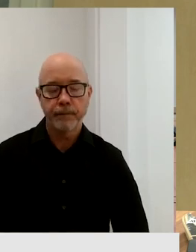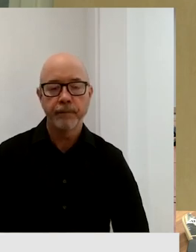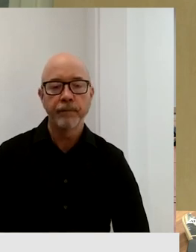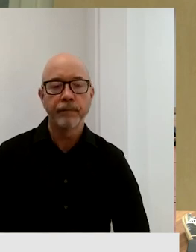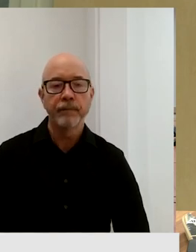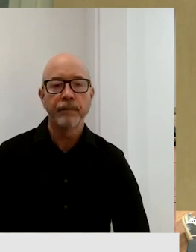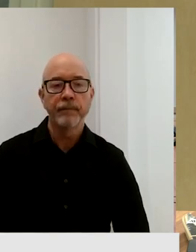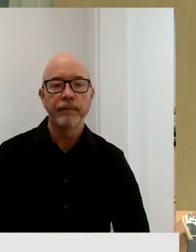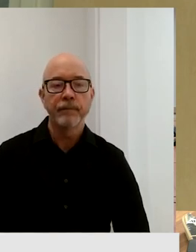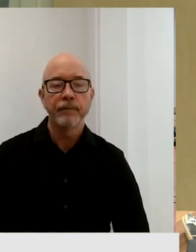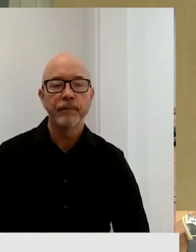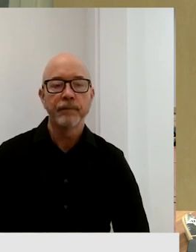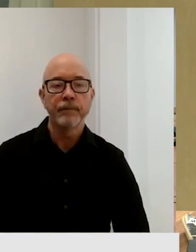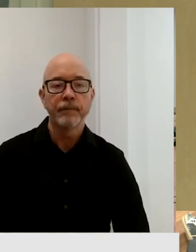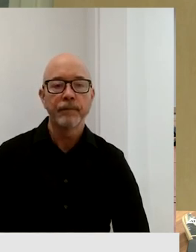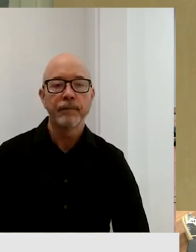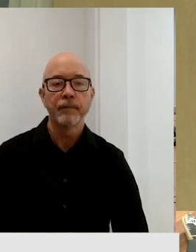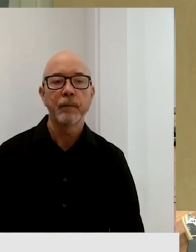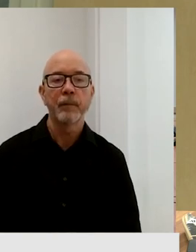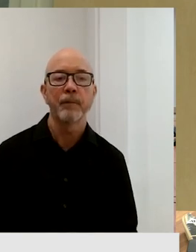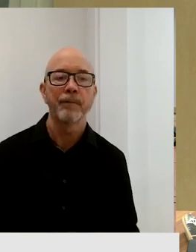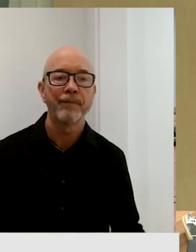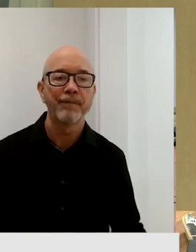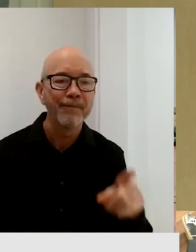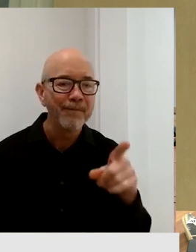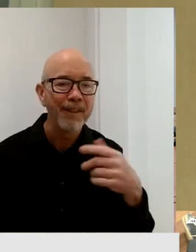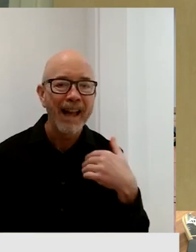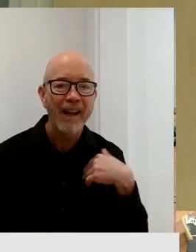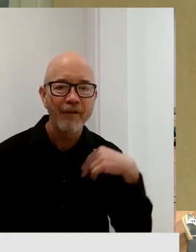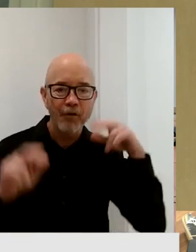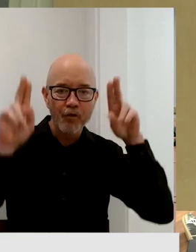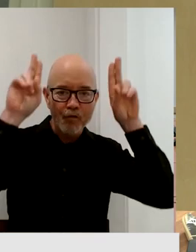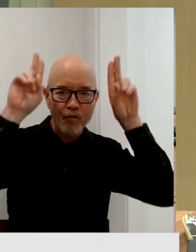One of those rabbit ears in your heart. ahead. White.